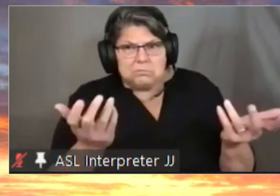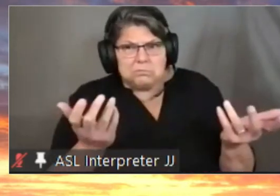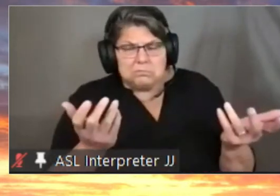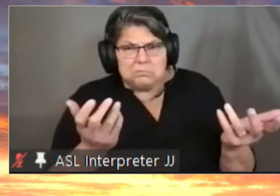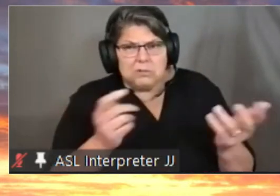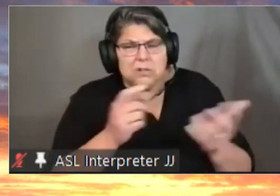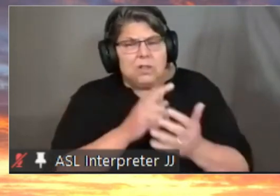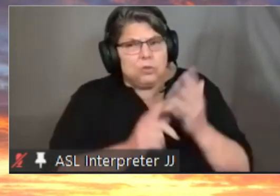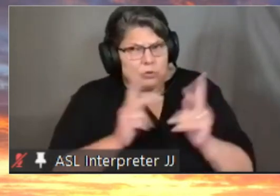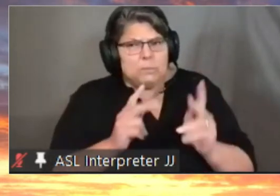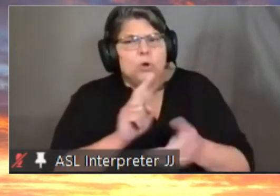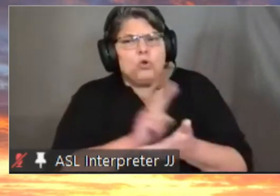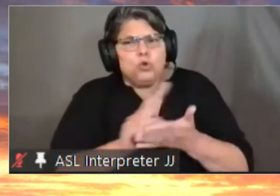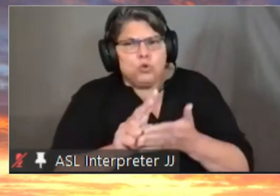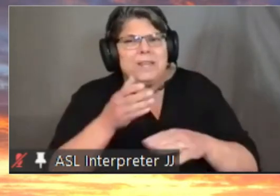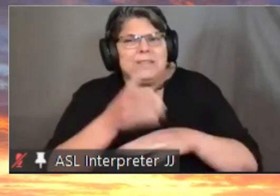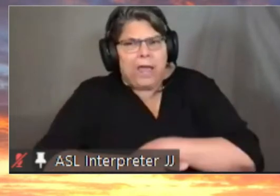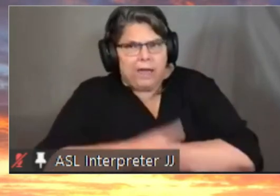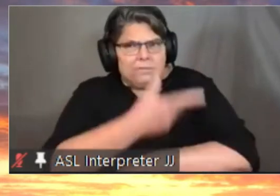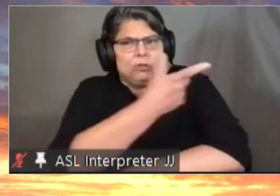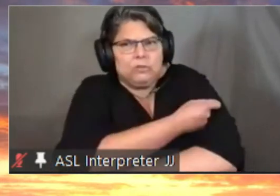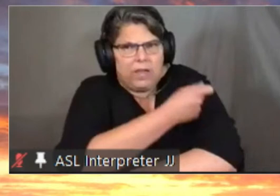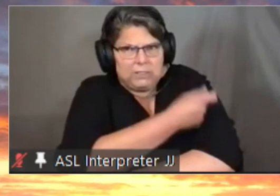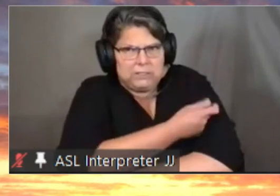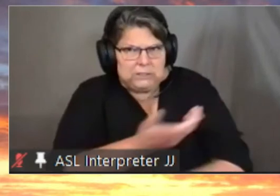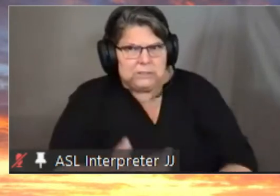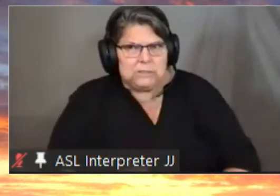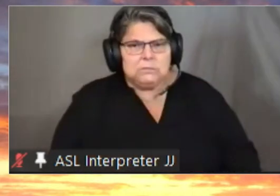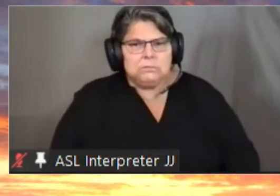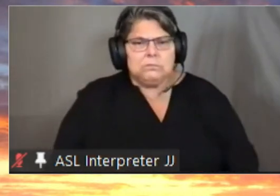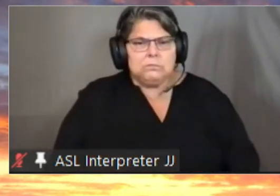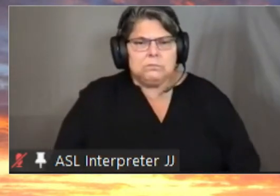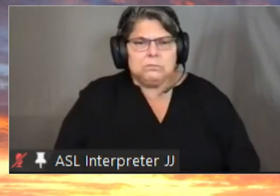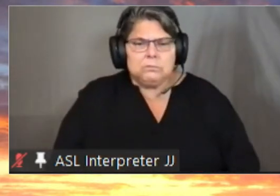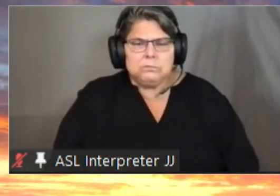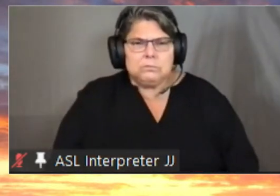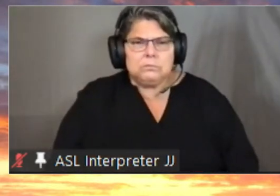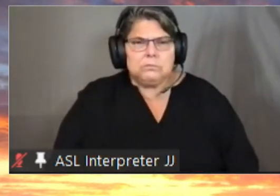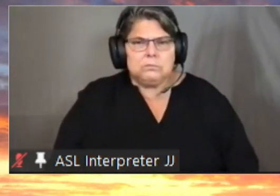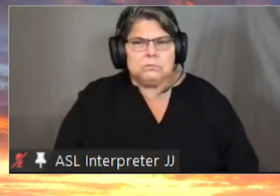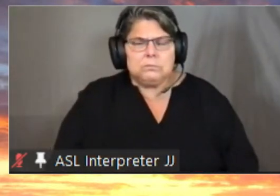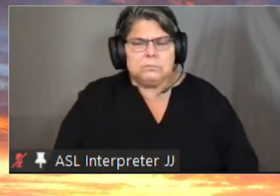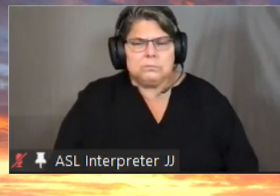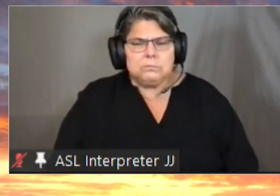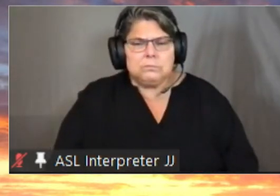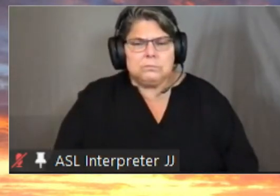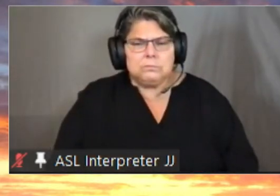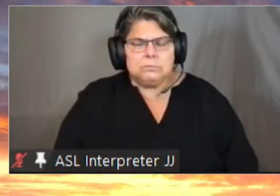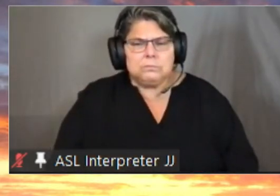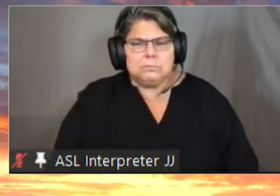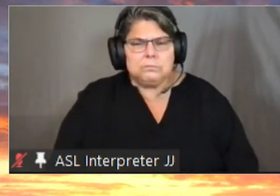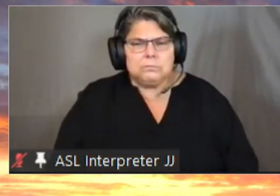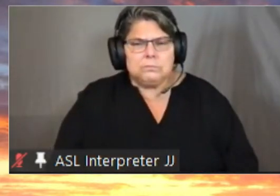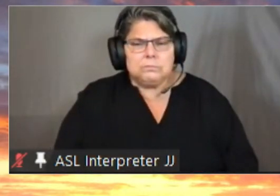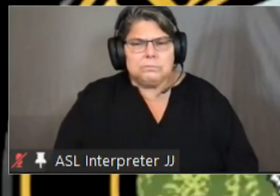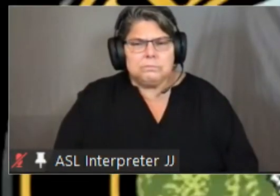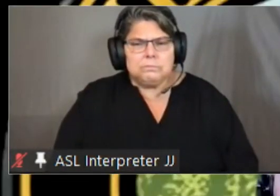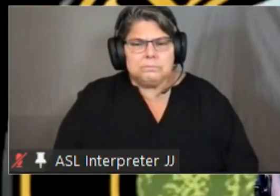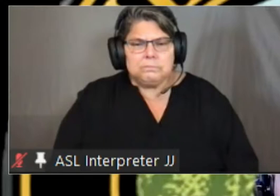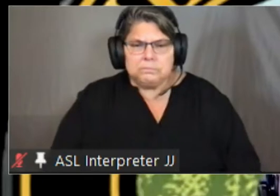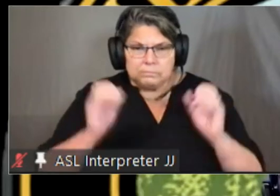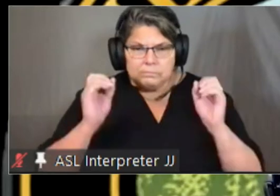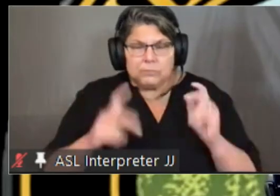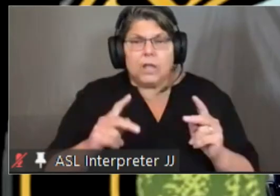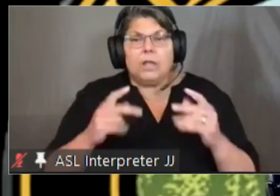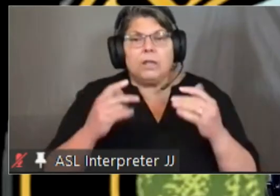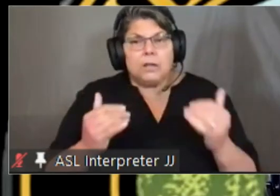that are two weeks passed okay uh